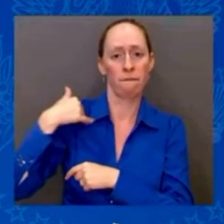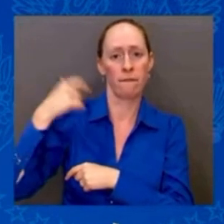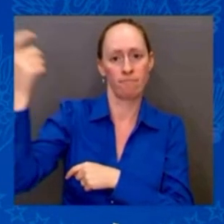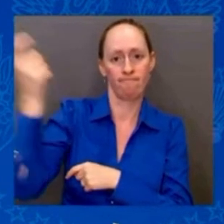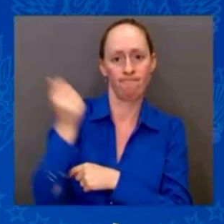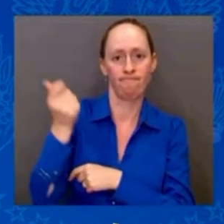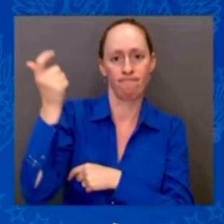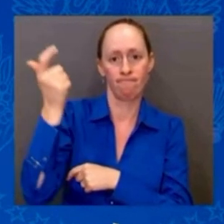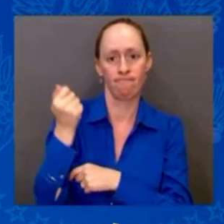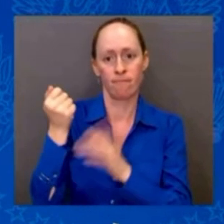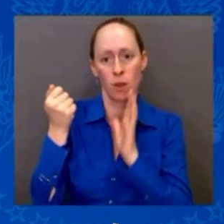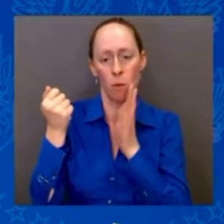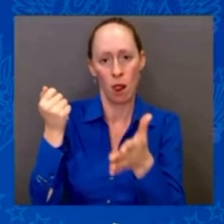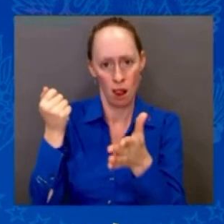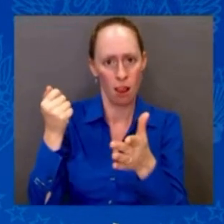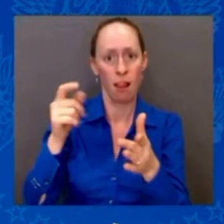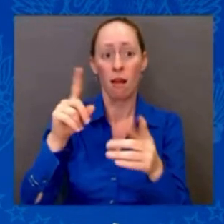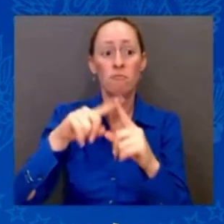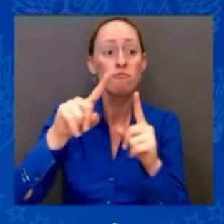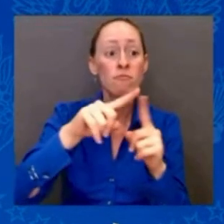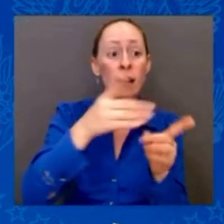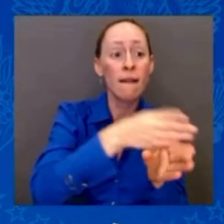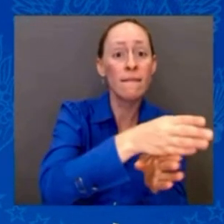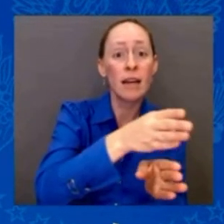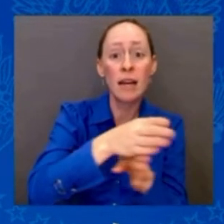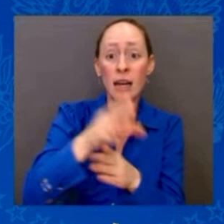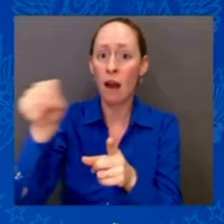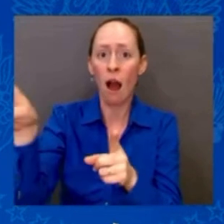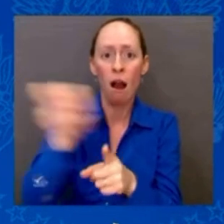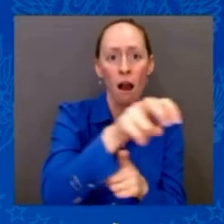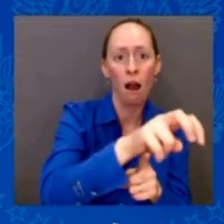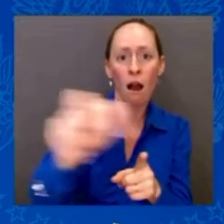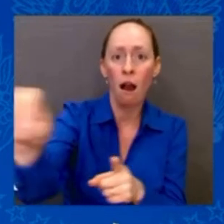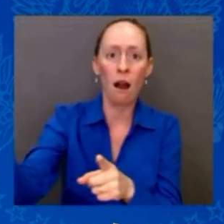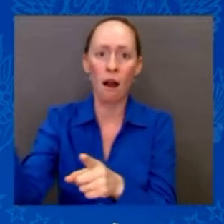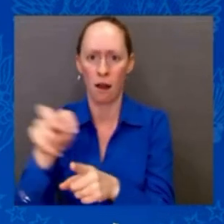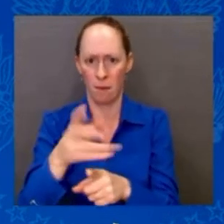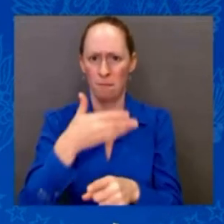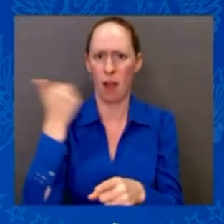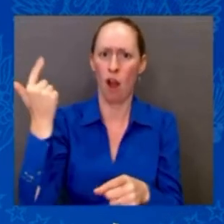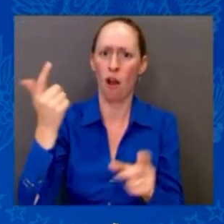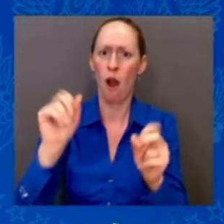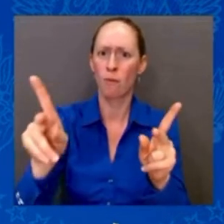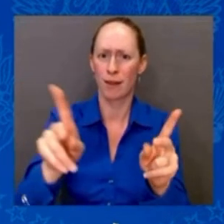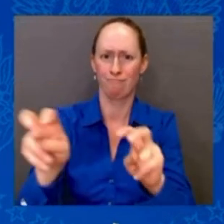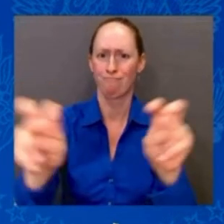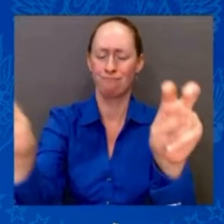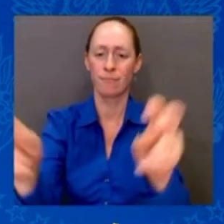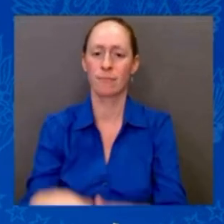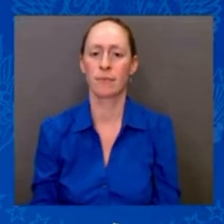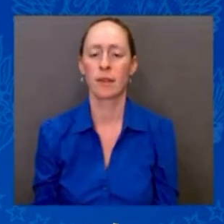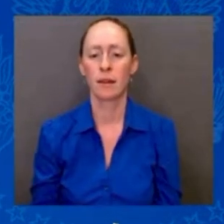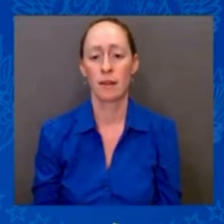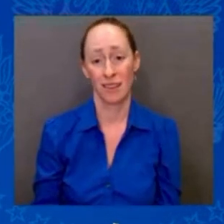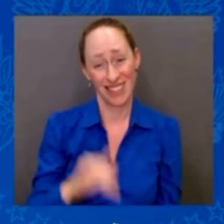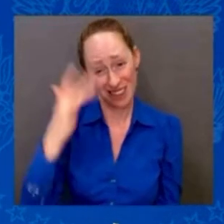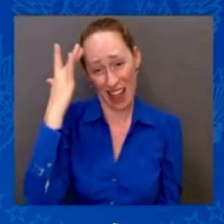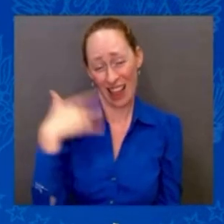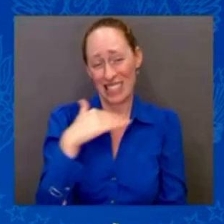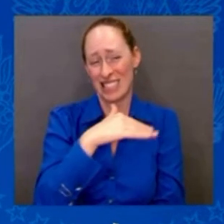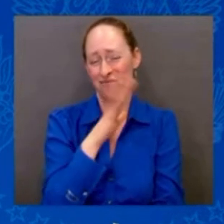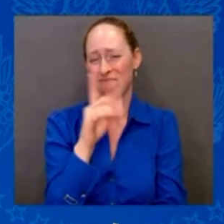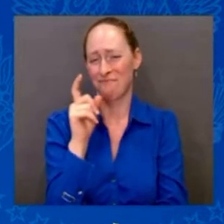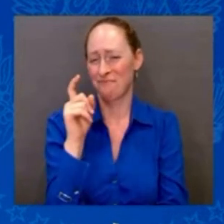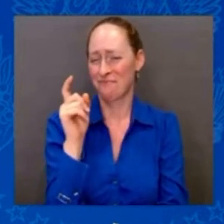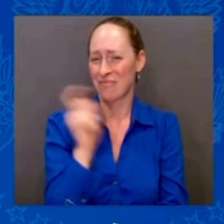everyone. That's why I'm continuing to call on Congress to fully and finally pass the protection of the Right to Organize